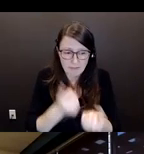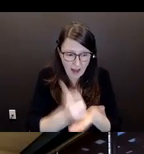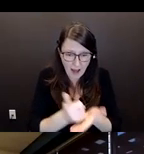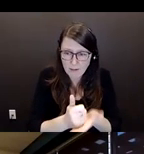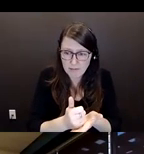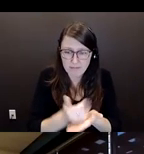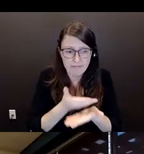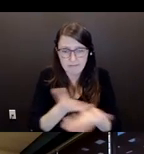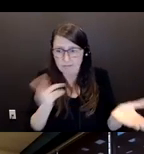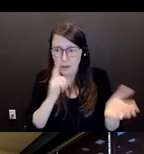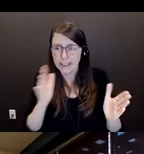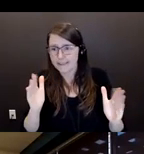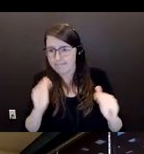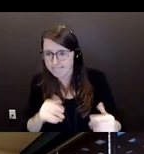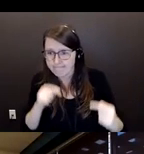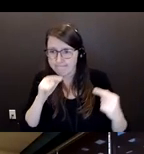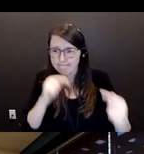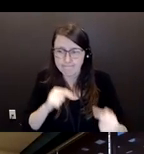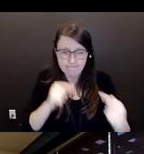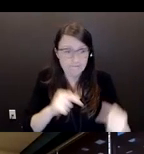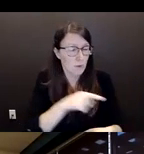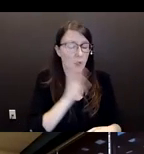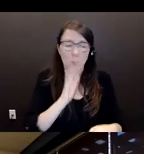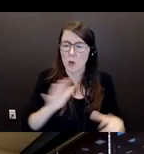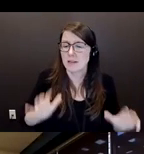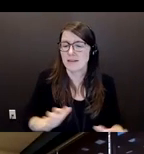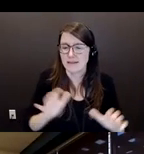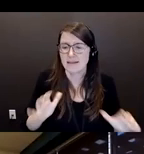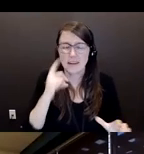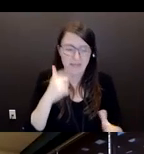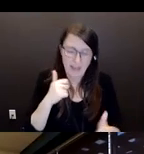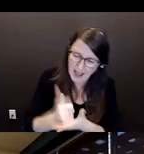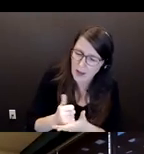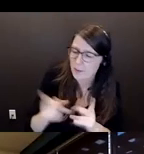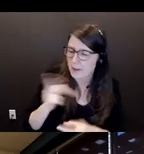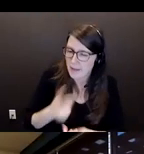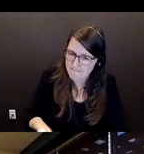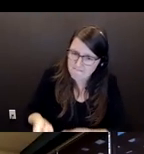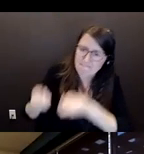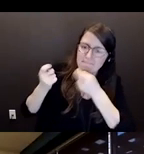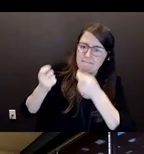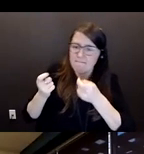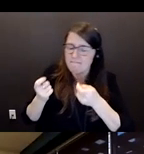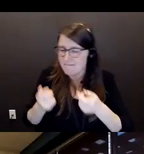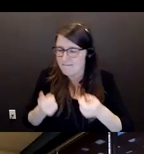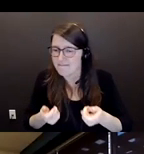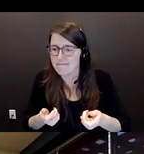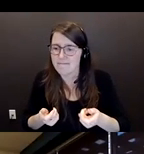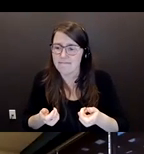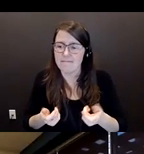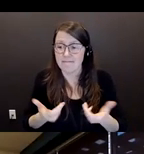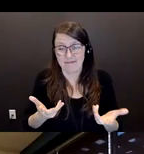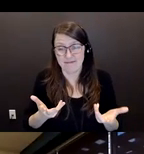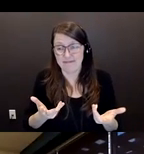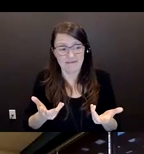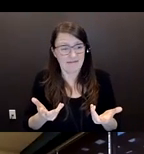anything to help someone get their foot back into life and be doing well, which